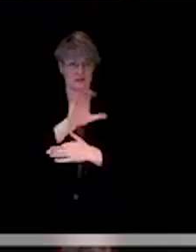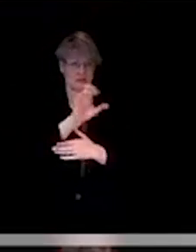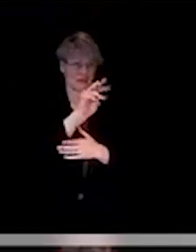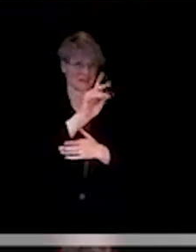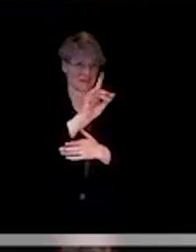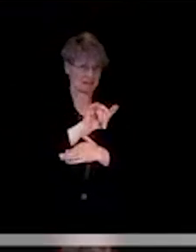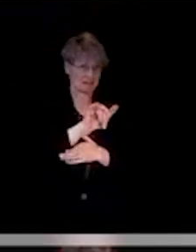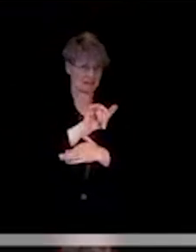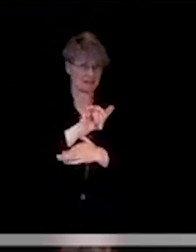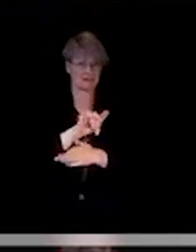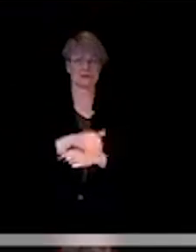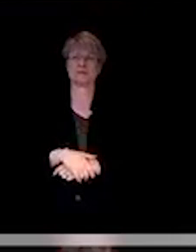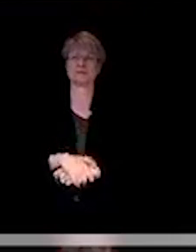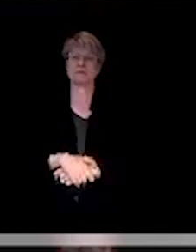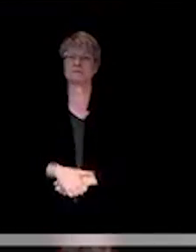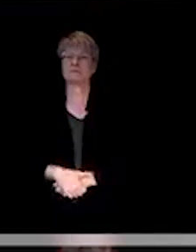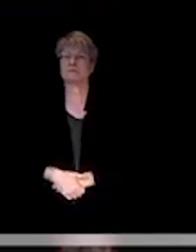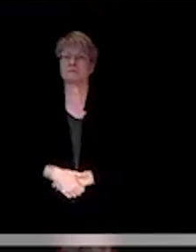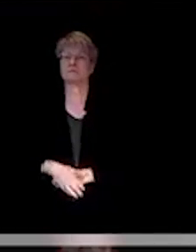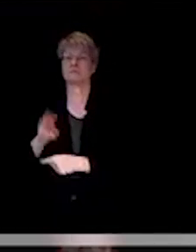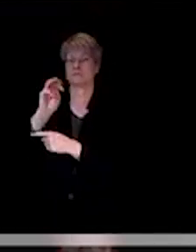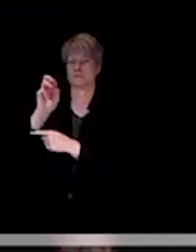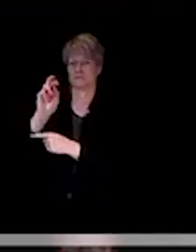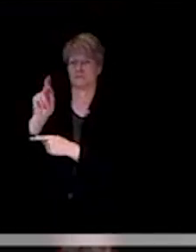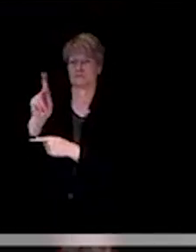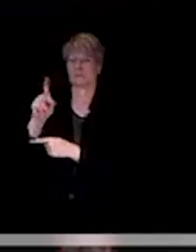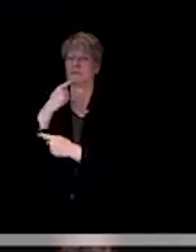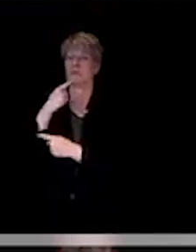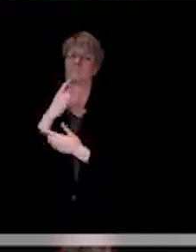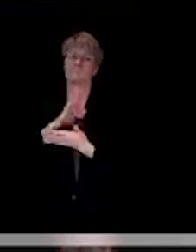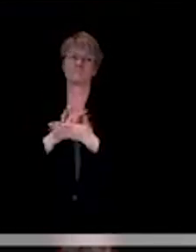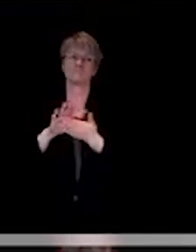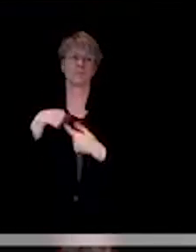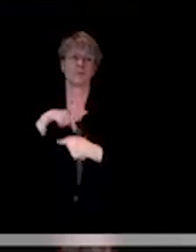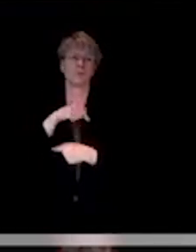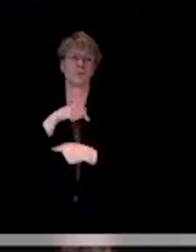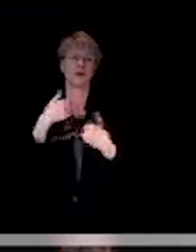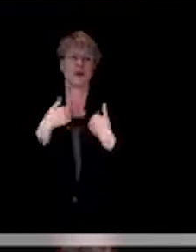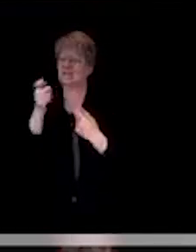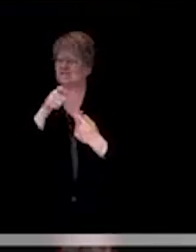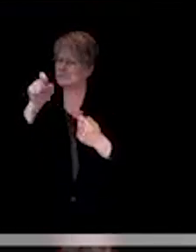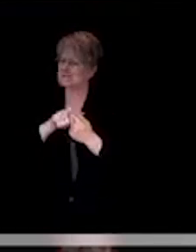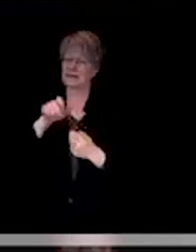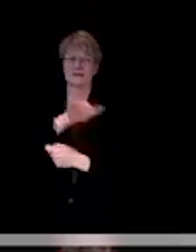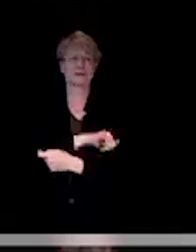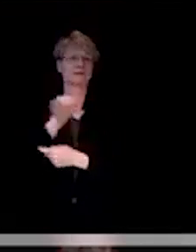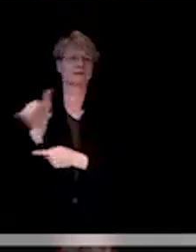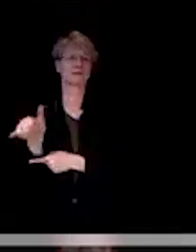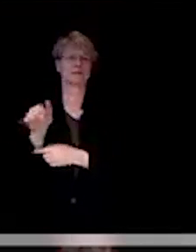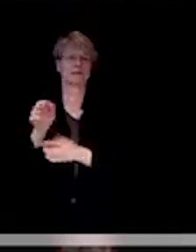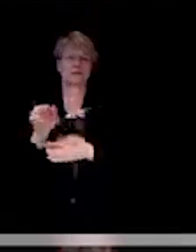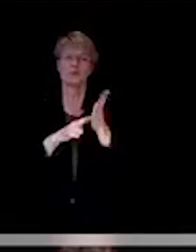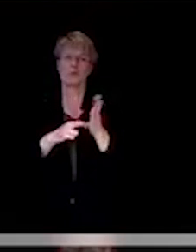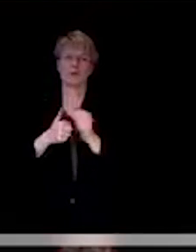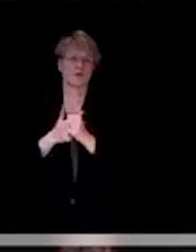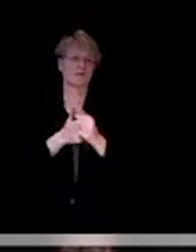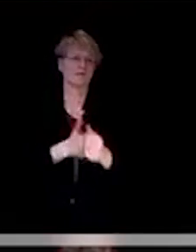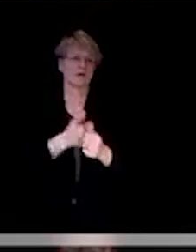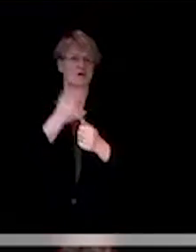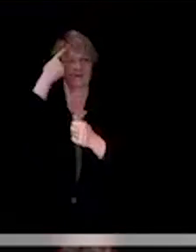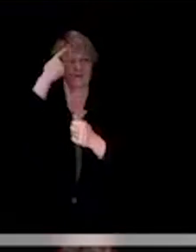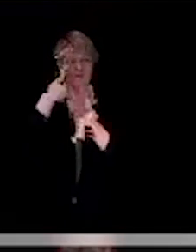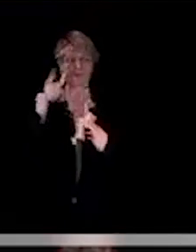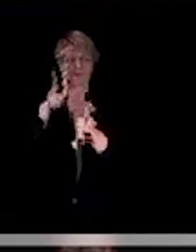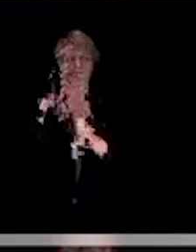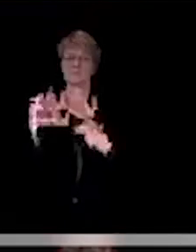share the infectious disease doctors between the two facilities. So, we actually have the exact same guidelines and they've come out around the exact same